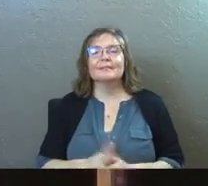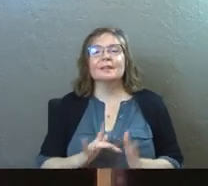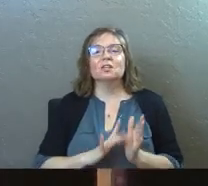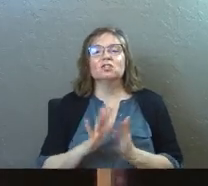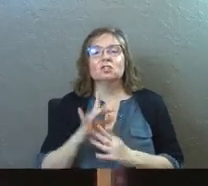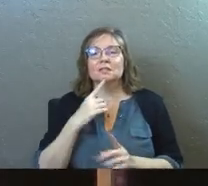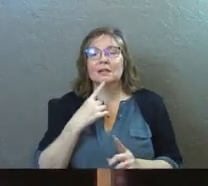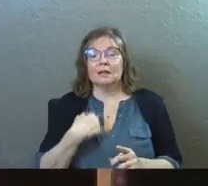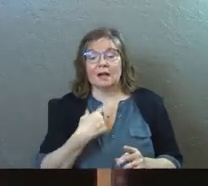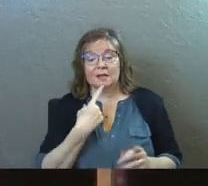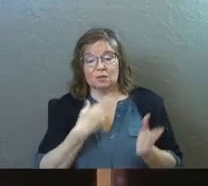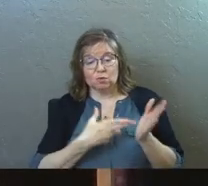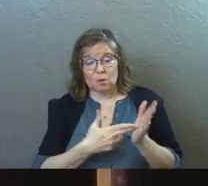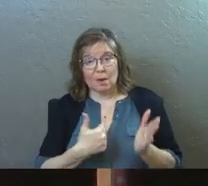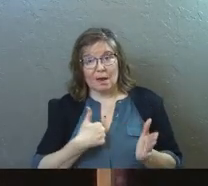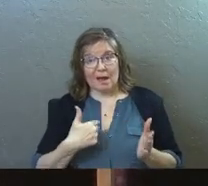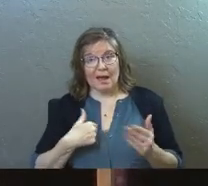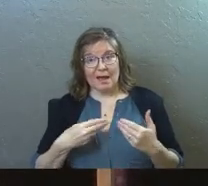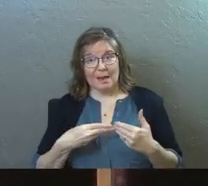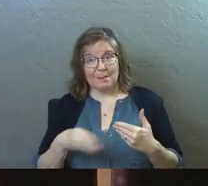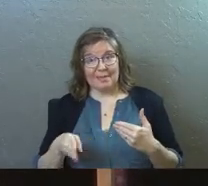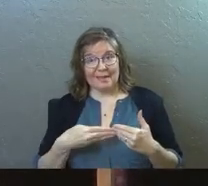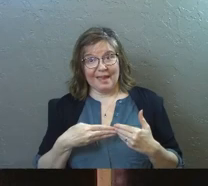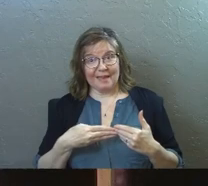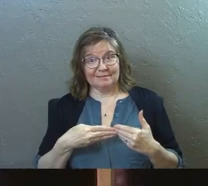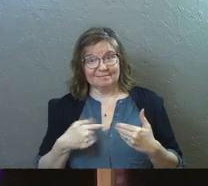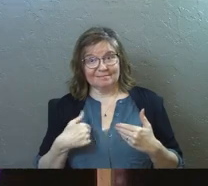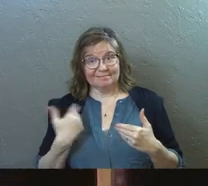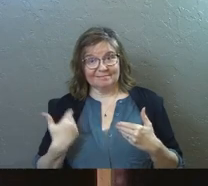Jesus says, I tell you the truth. I am the gate for the sheep.